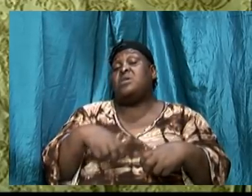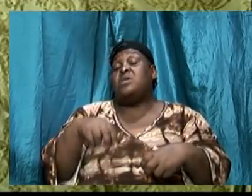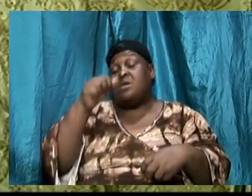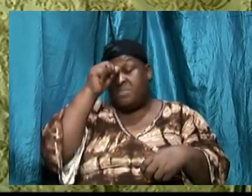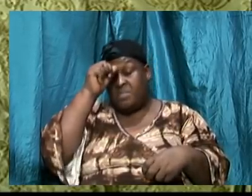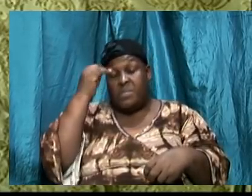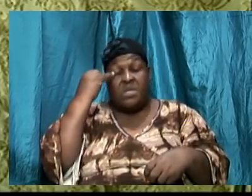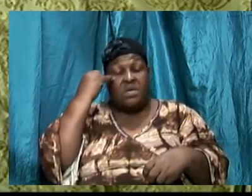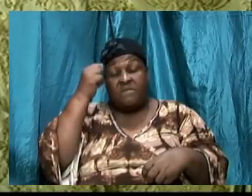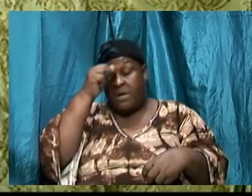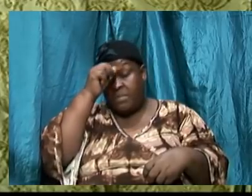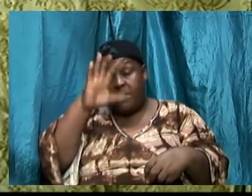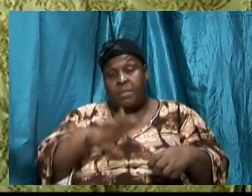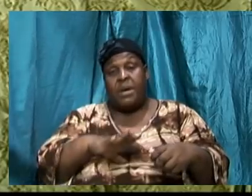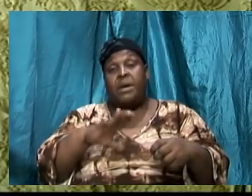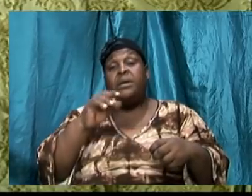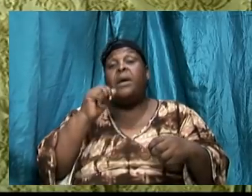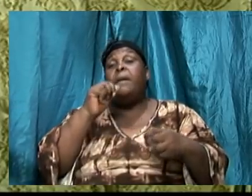that he loves